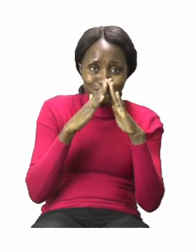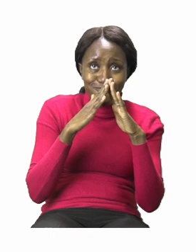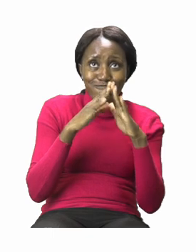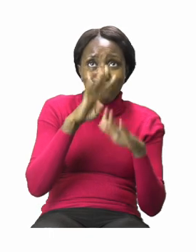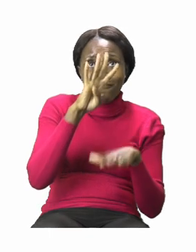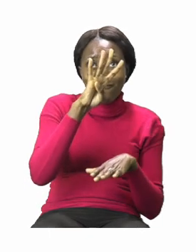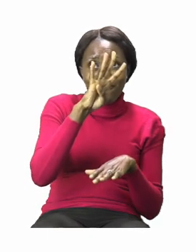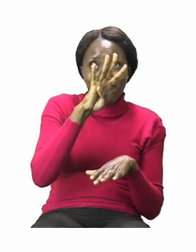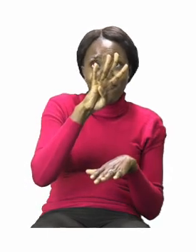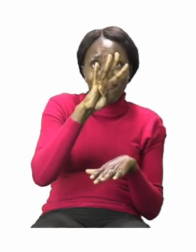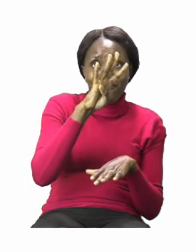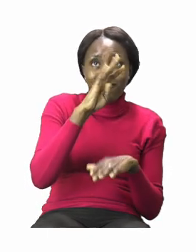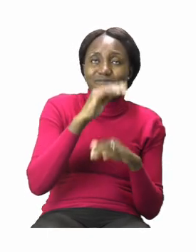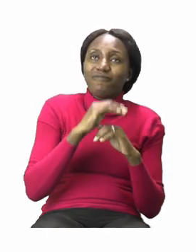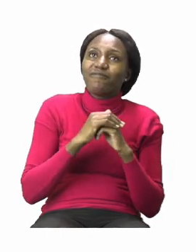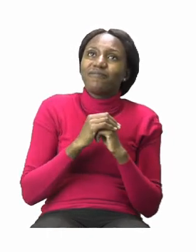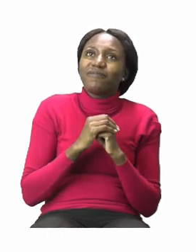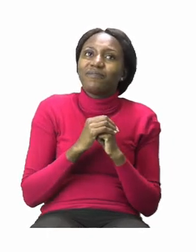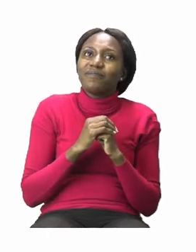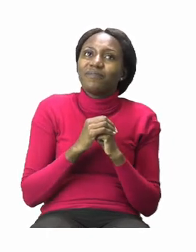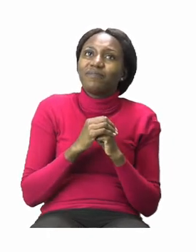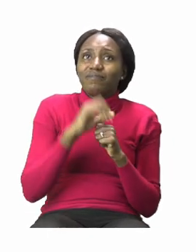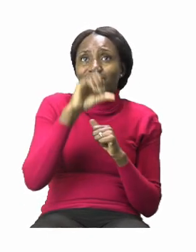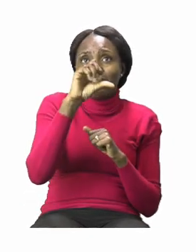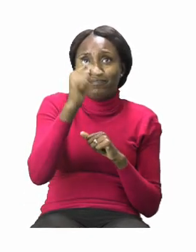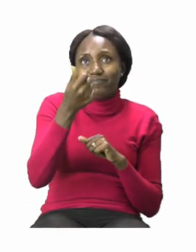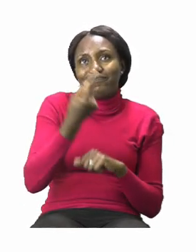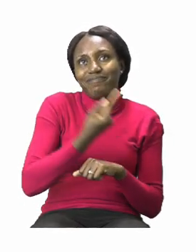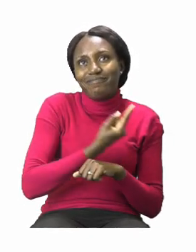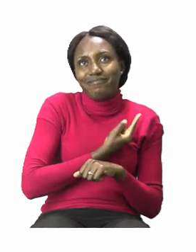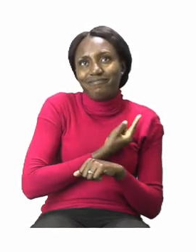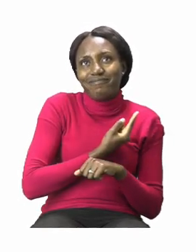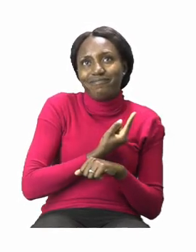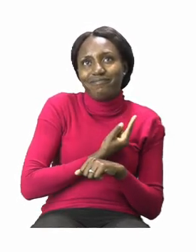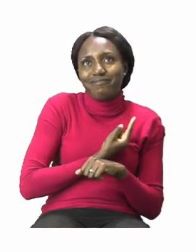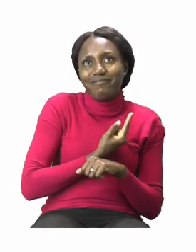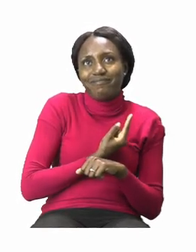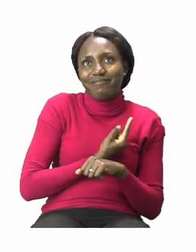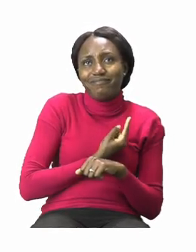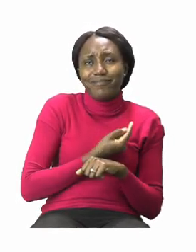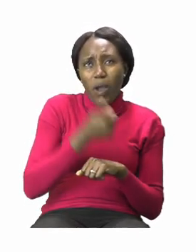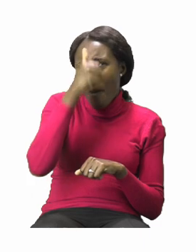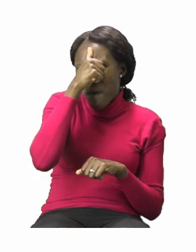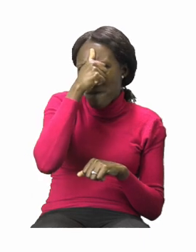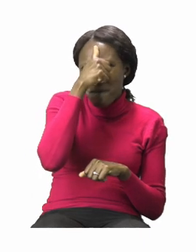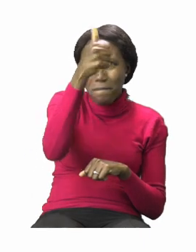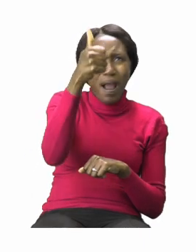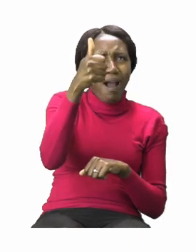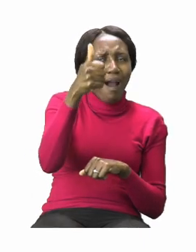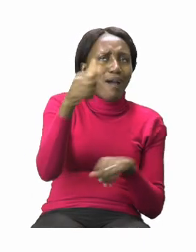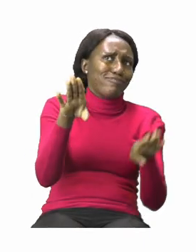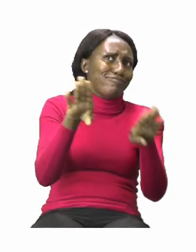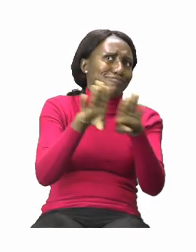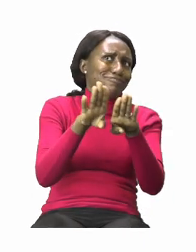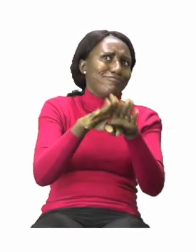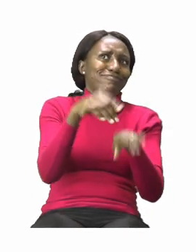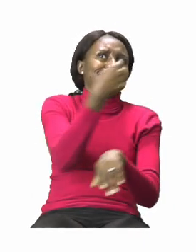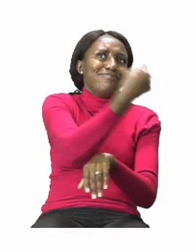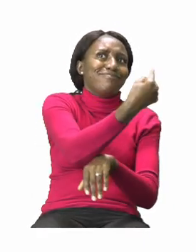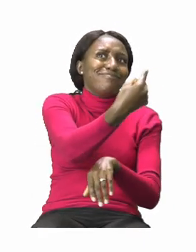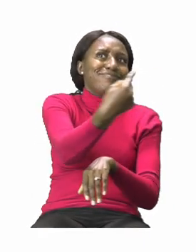four. The rest of the exercise boys and girls. I know you are clever so you can do them by